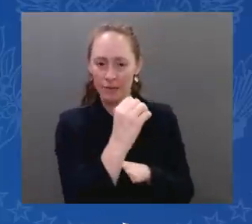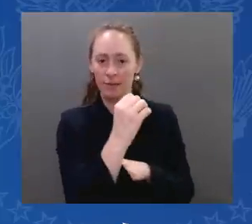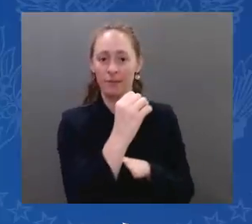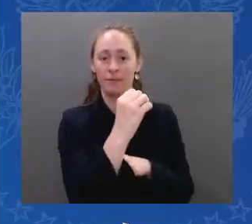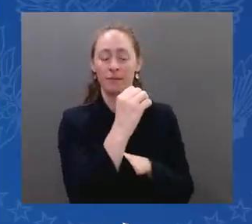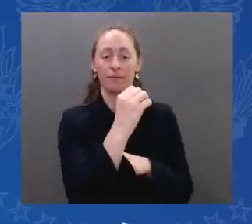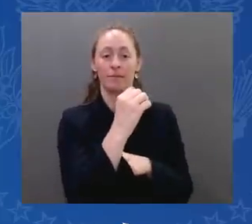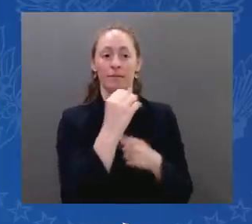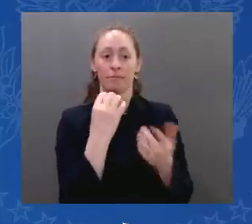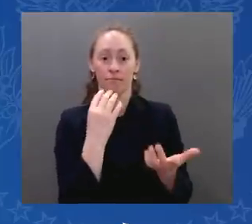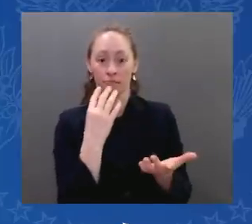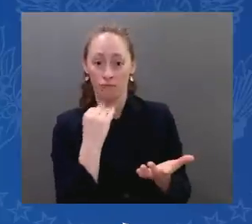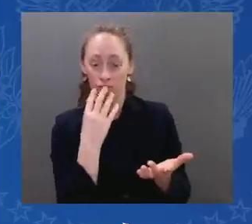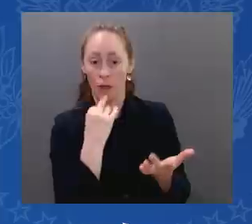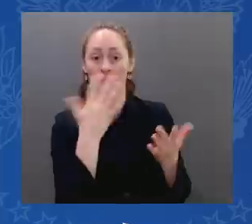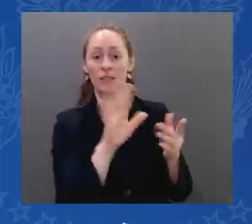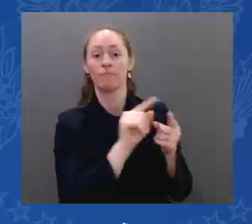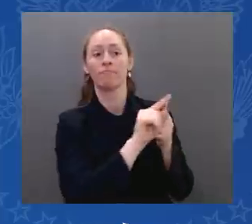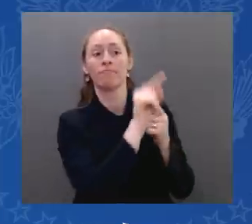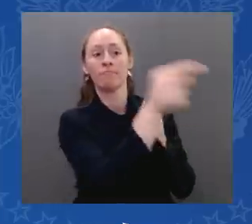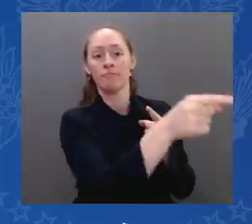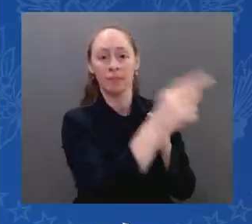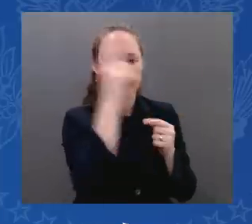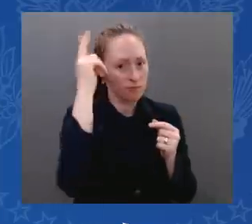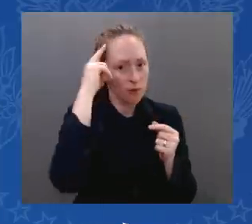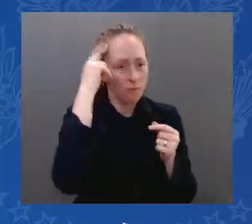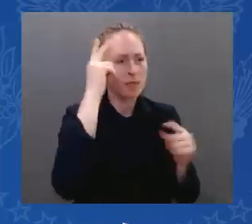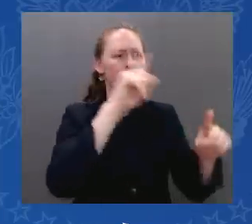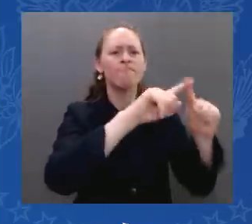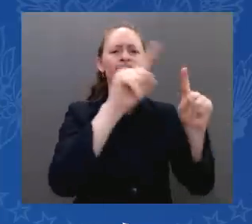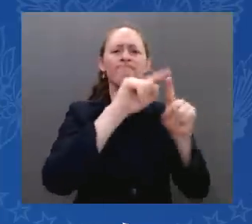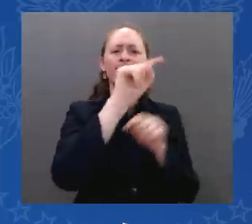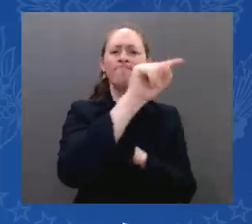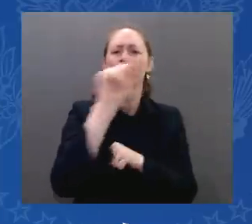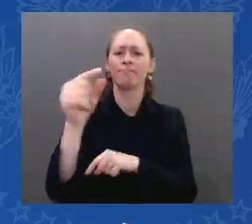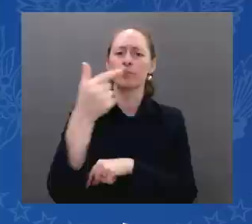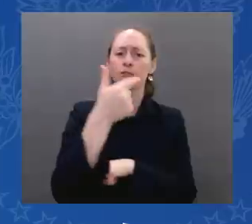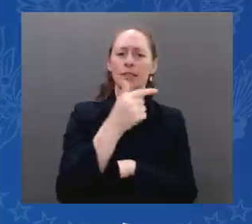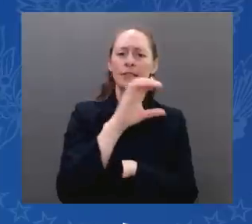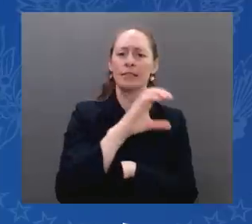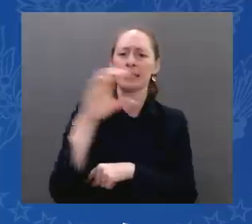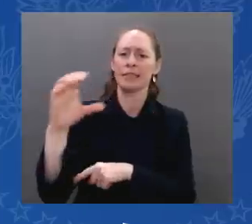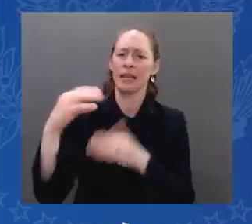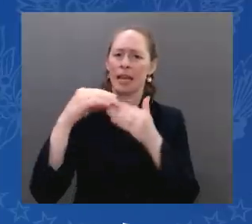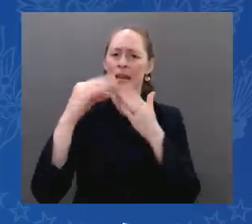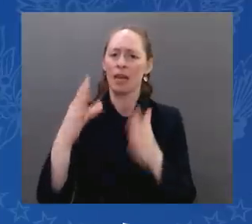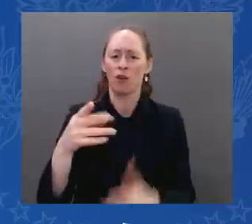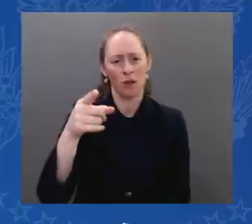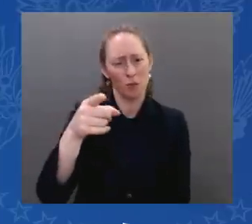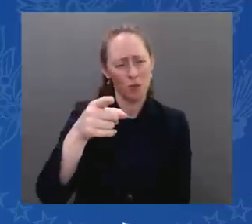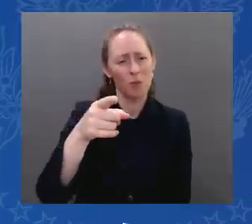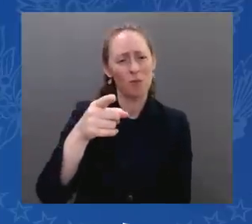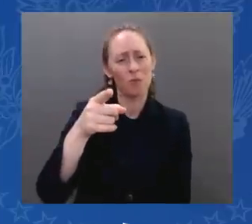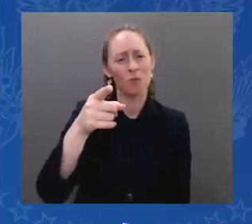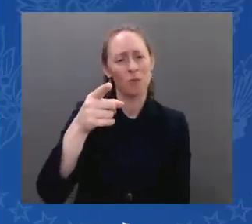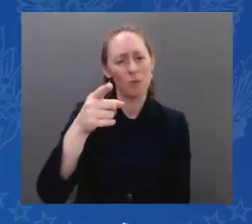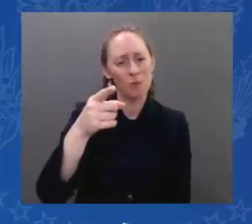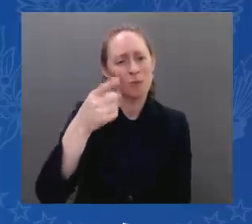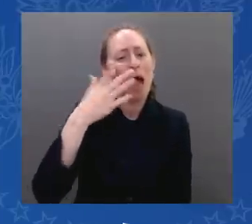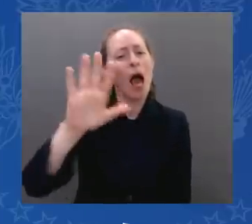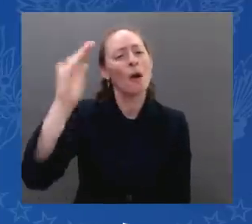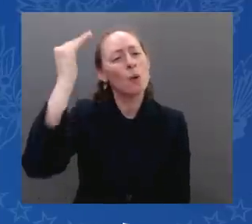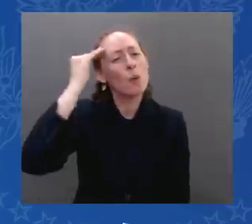leaders. you know in advance before you come here their position, their concern, their fear about Iran nuclear